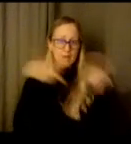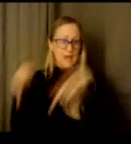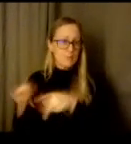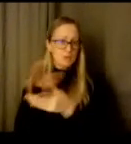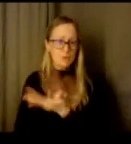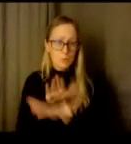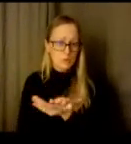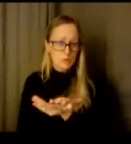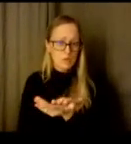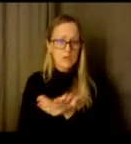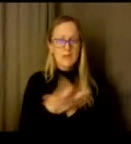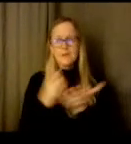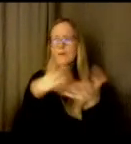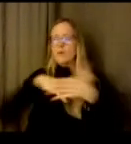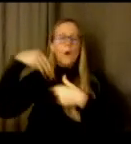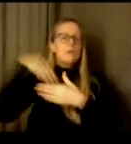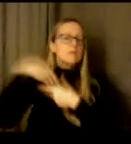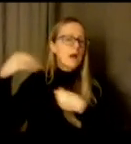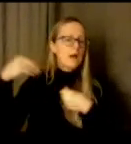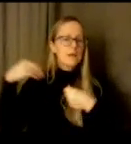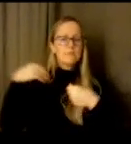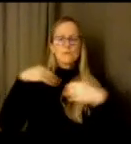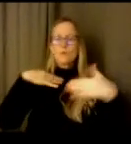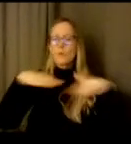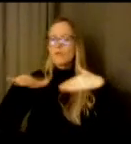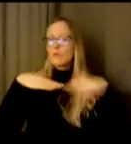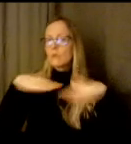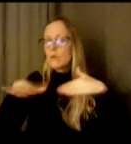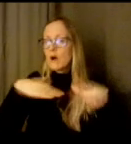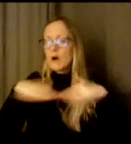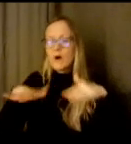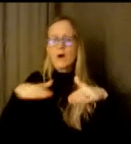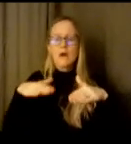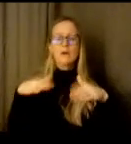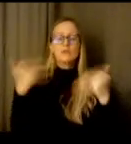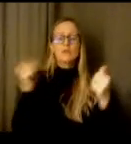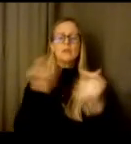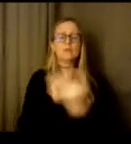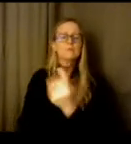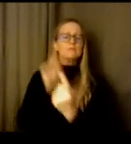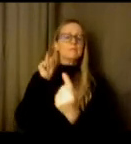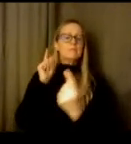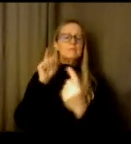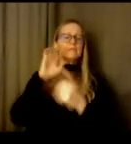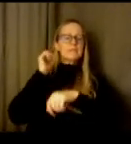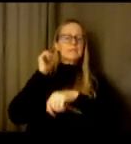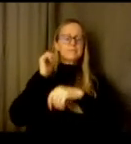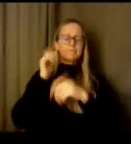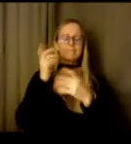take a walk or again removing yourself from some of those environments that might be creating some of your stress